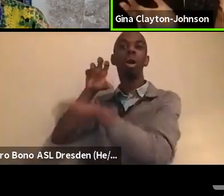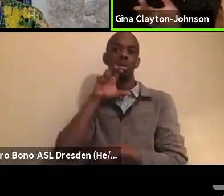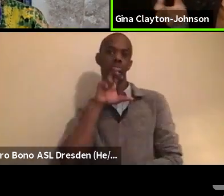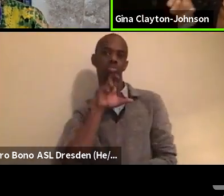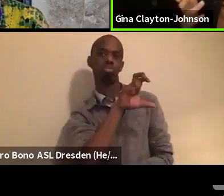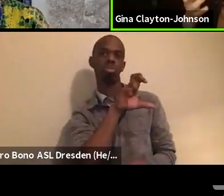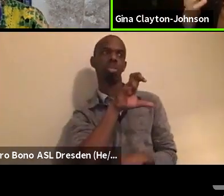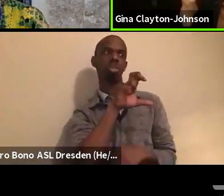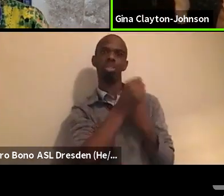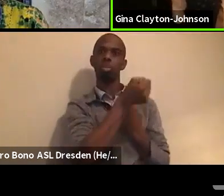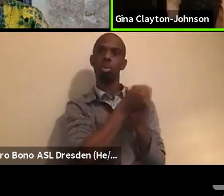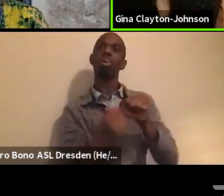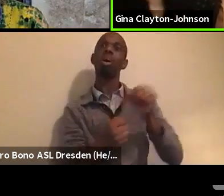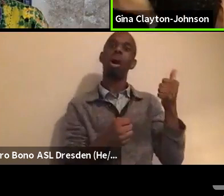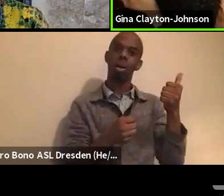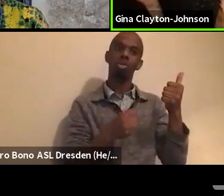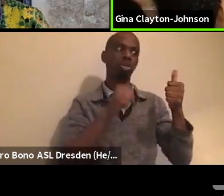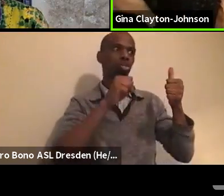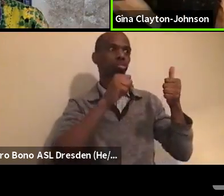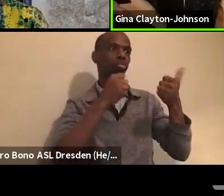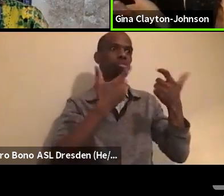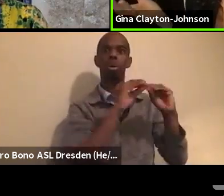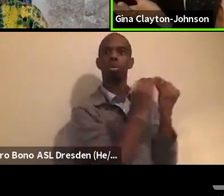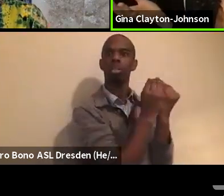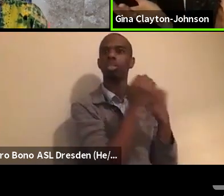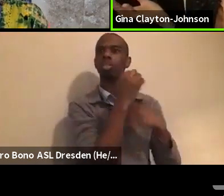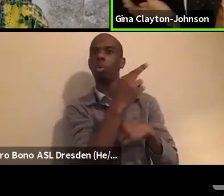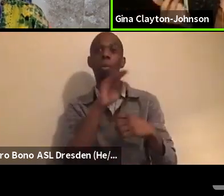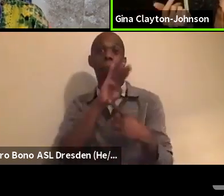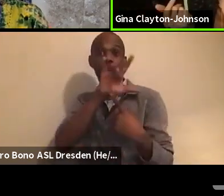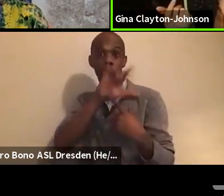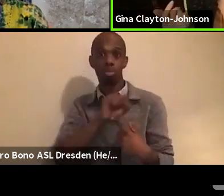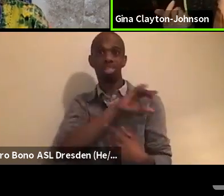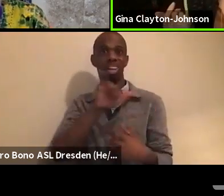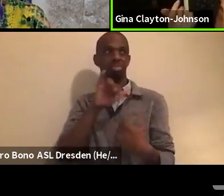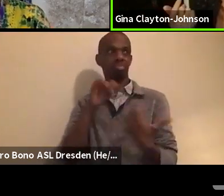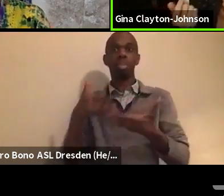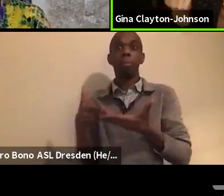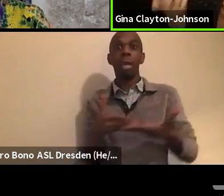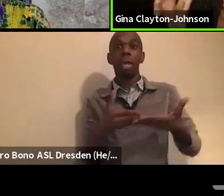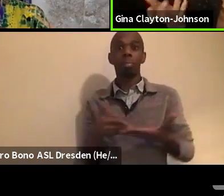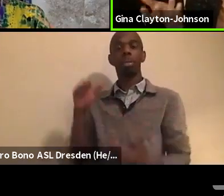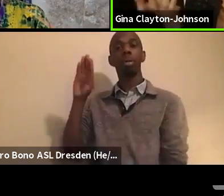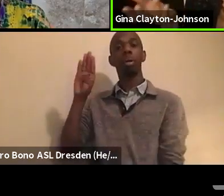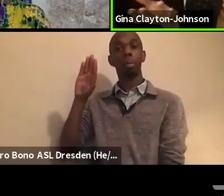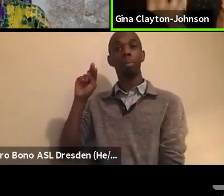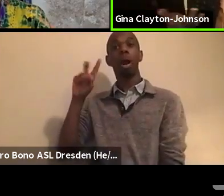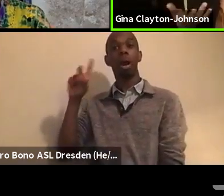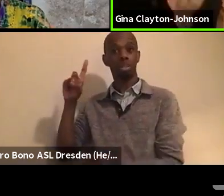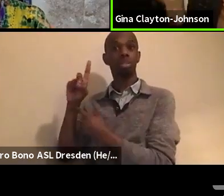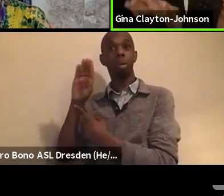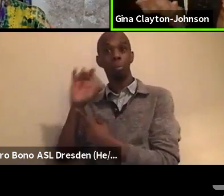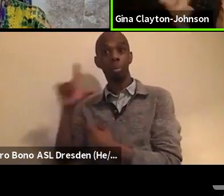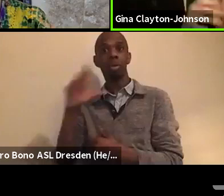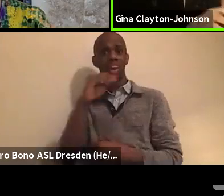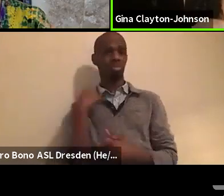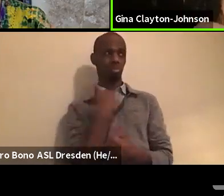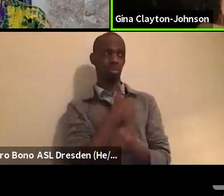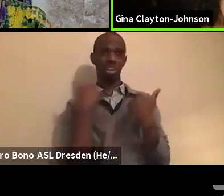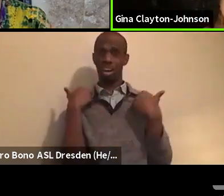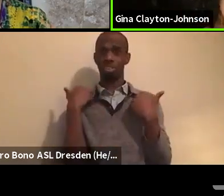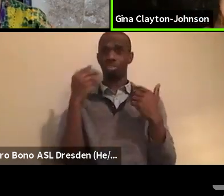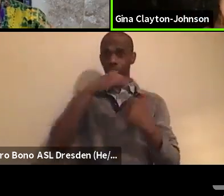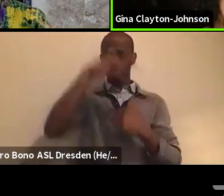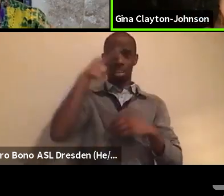know that, uh, there are, there's, you know, esteemed members of our congressional black caucus or center or in the Senate, actually, think, uh,